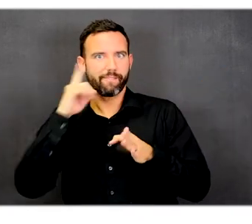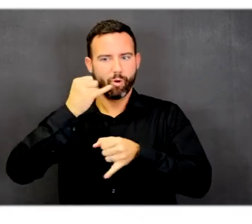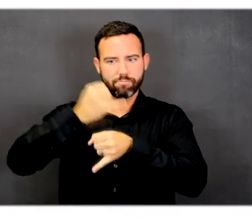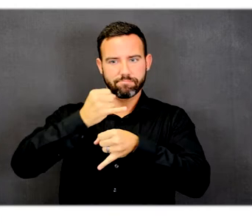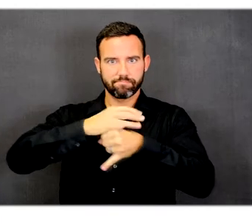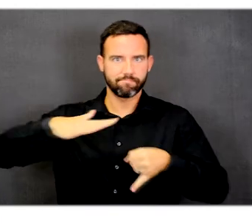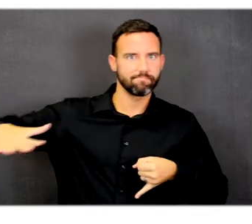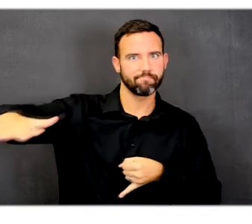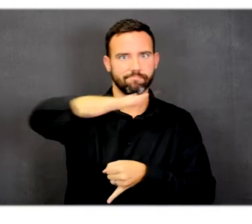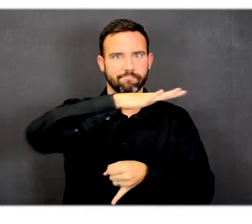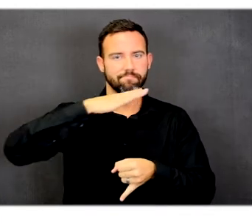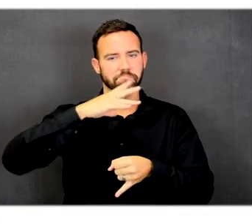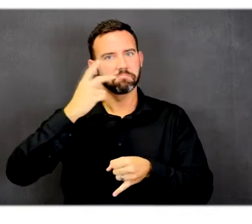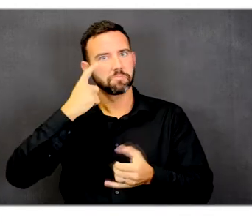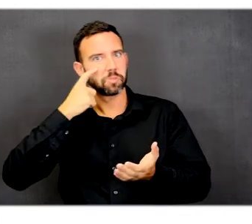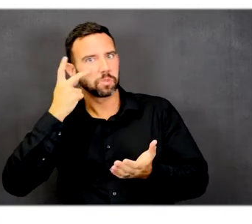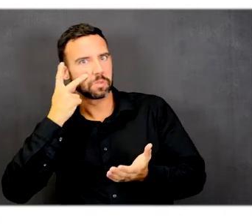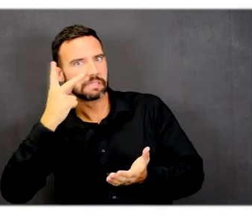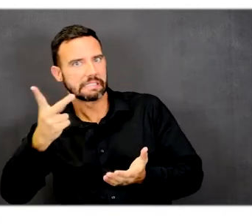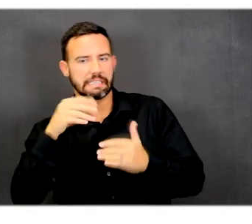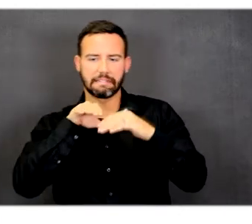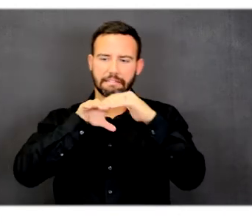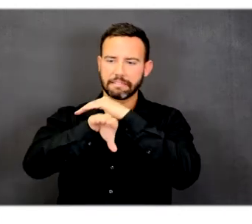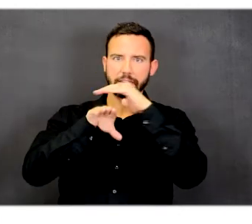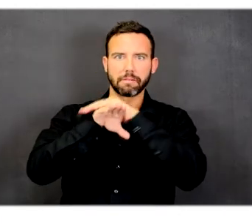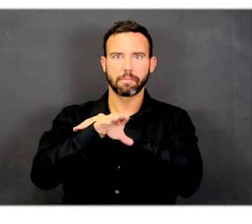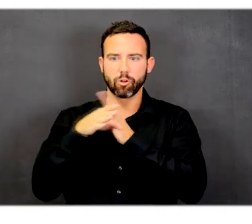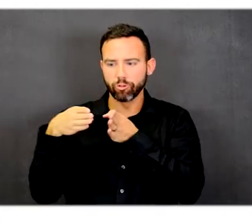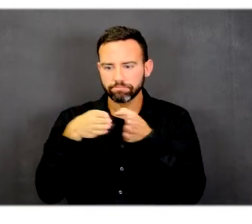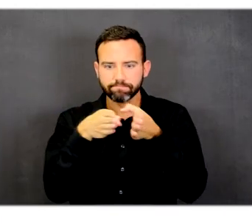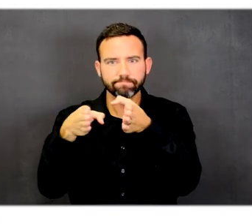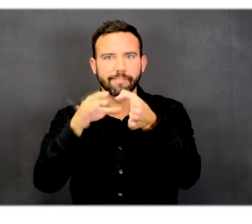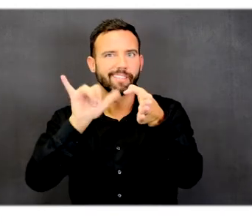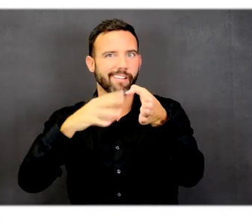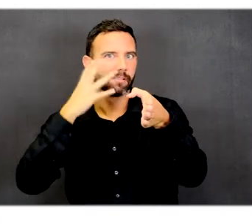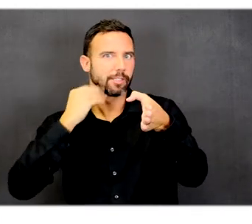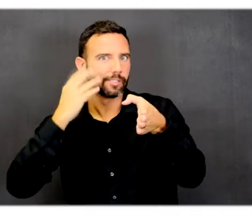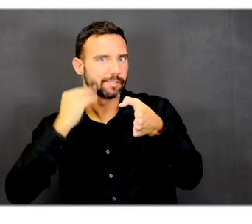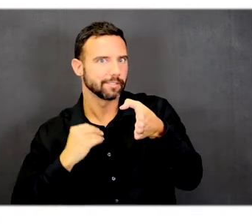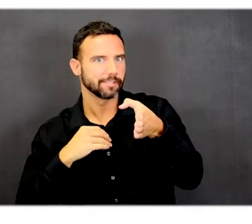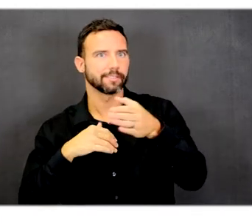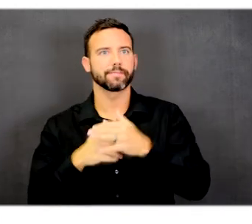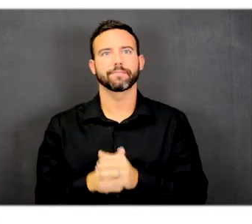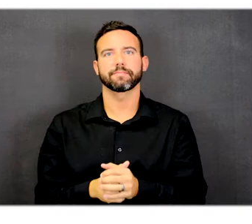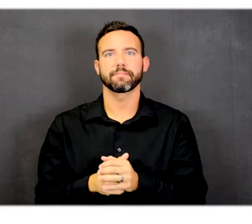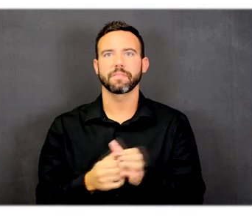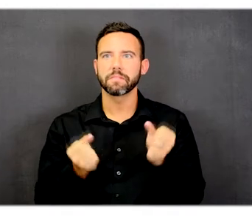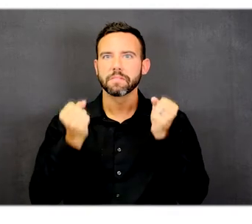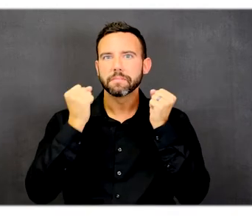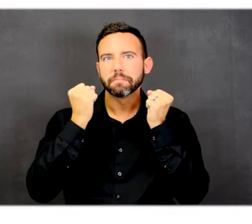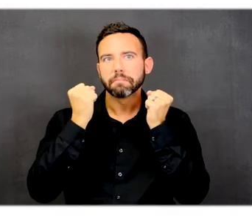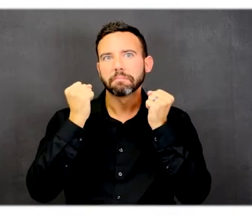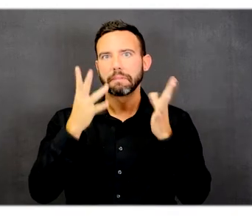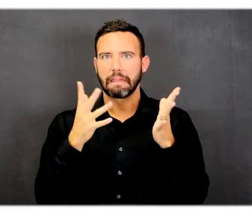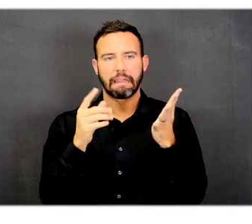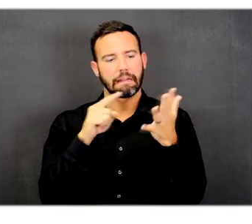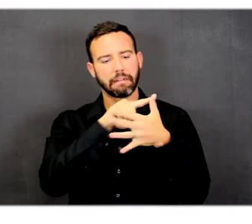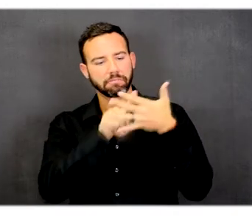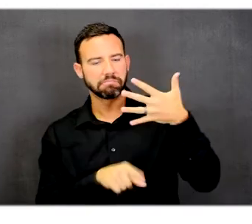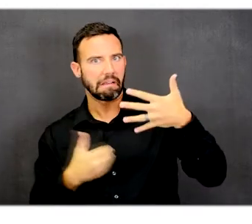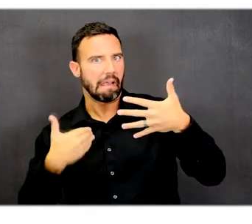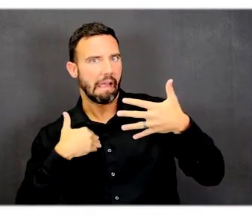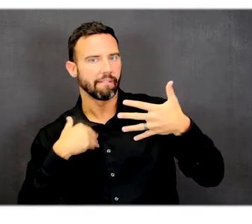a diagram showing the accessible route experience. There are call outs that draw your attention to the various features.